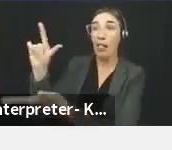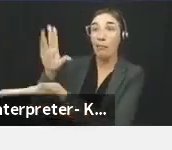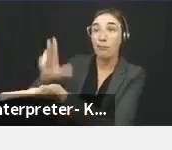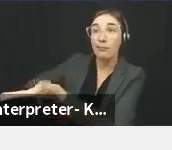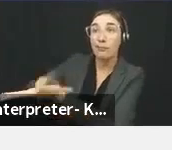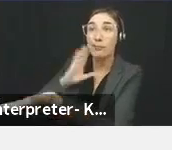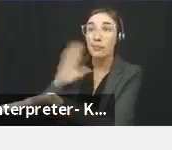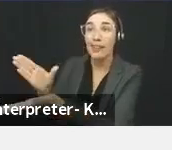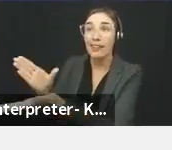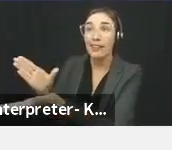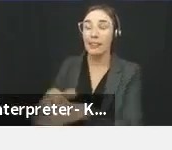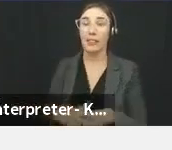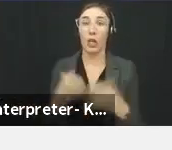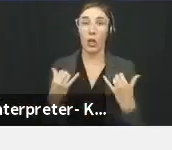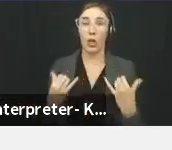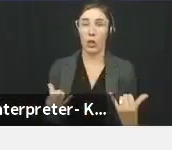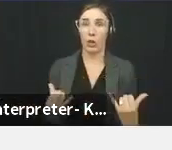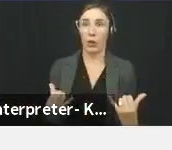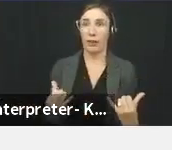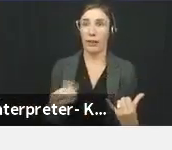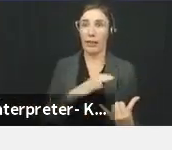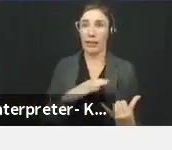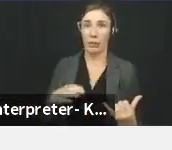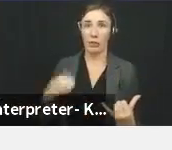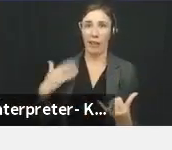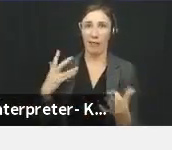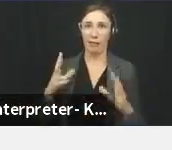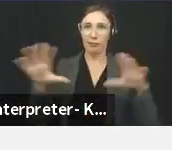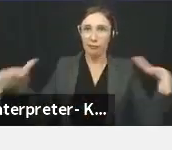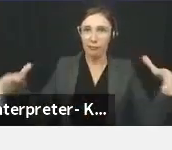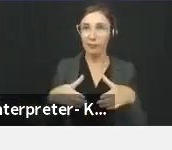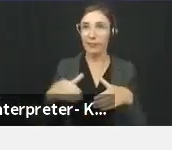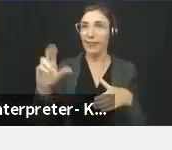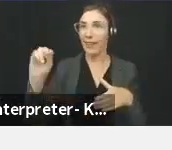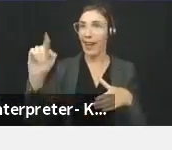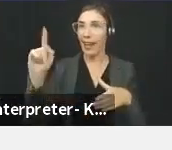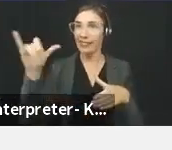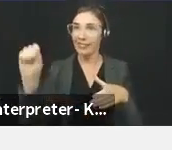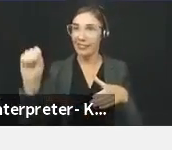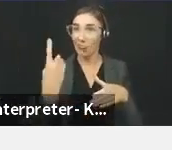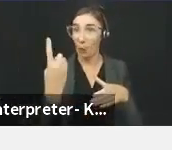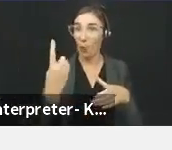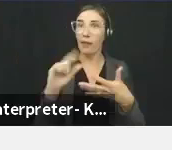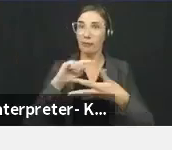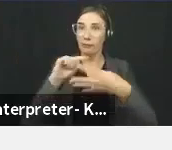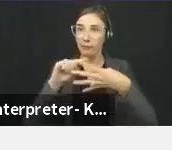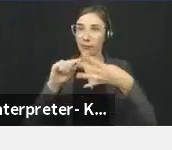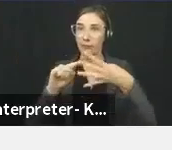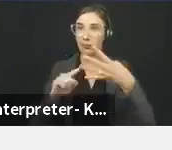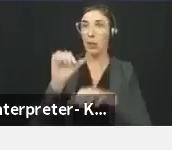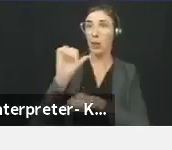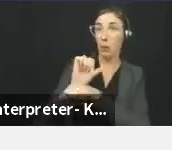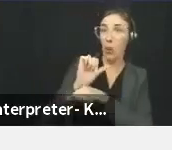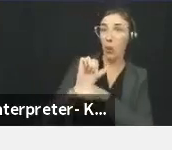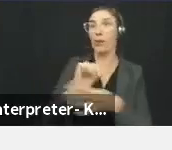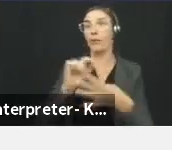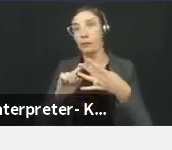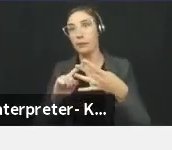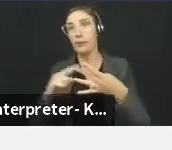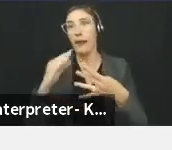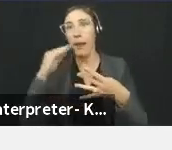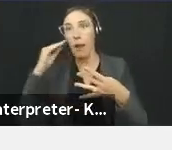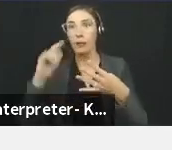Currently, complaints to the commission need a nexus to one of those areas I talked about. Employment, housing, place of public ownership, credit lending.